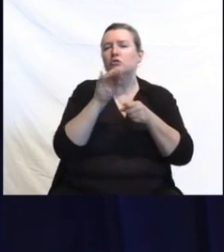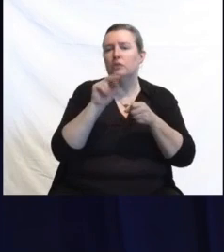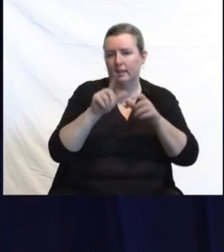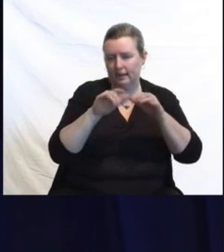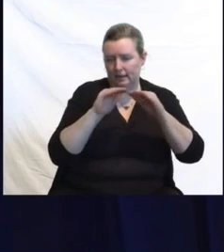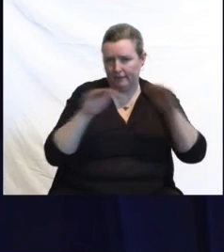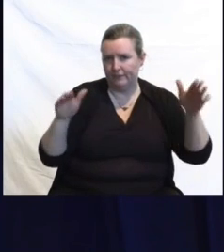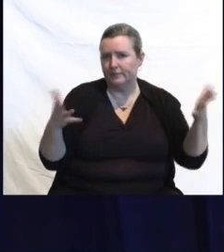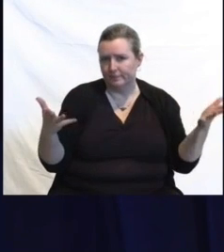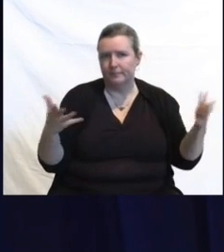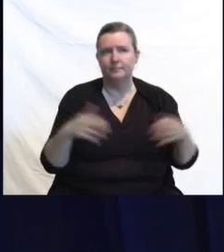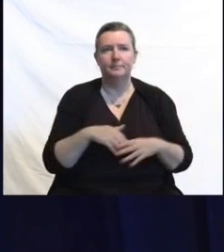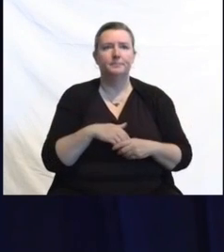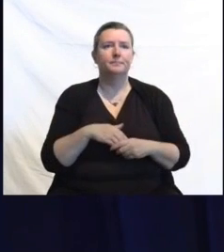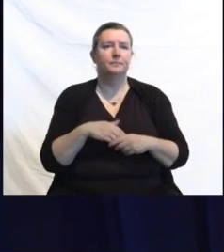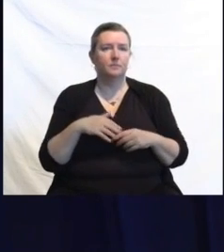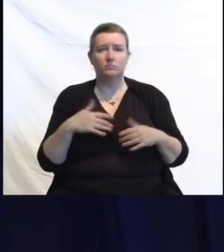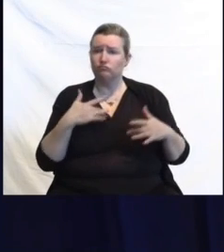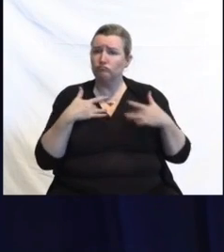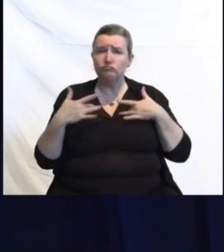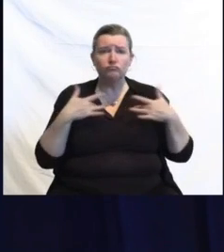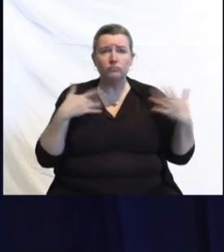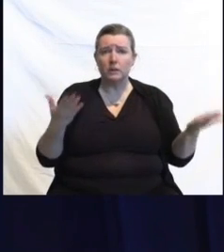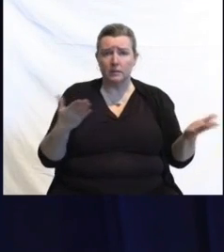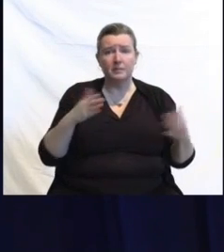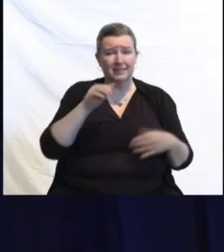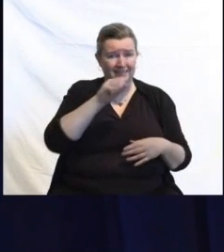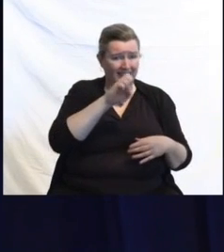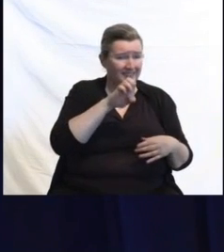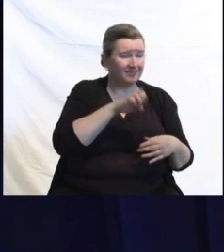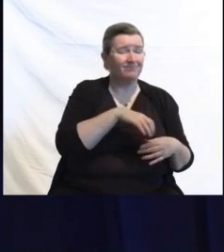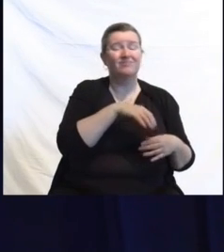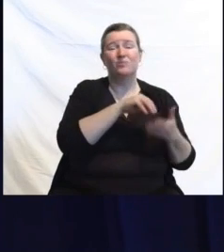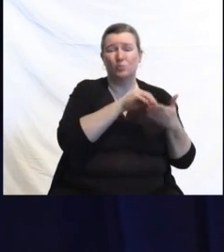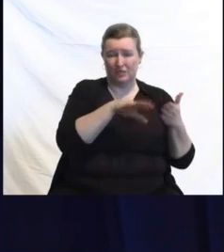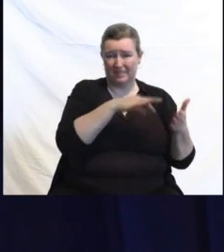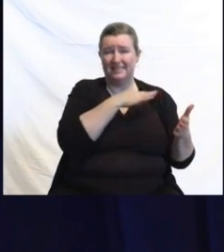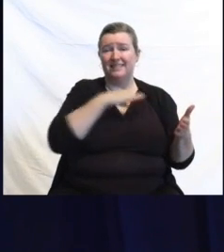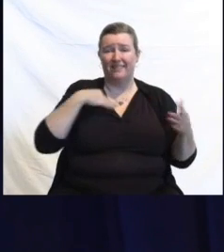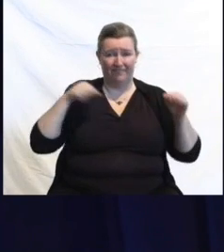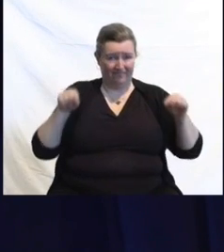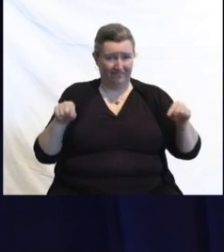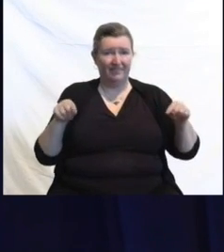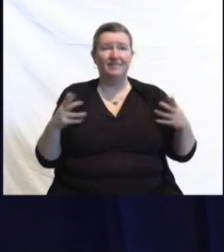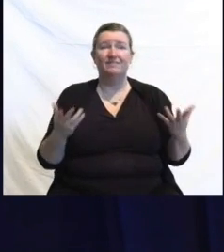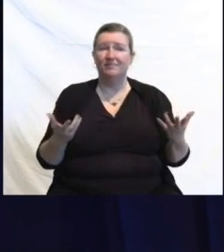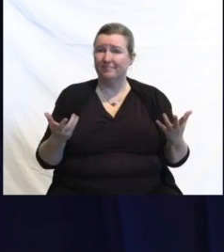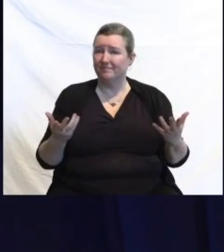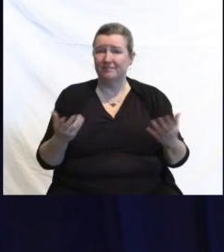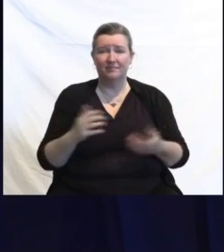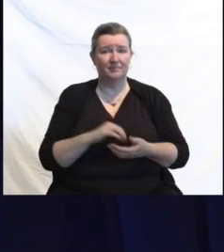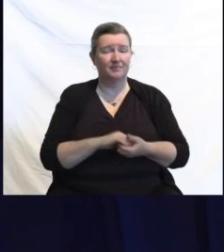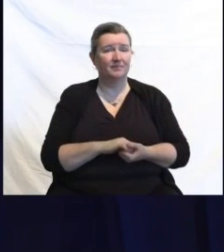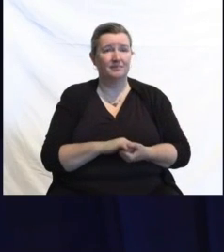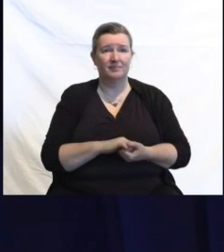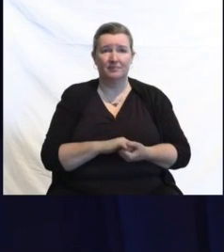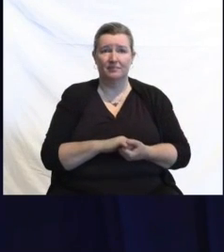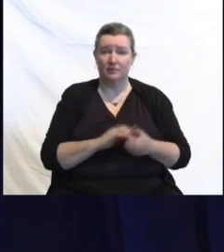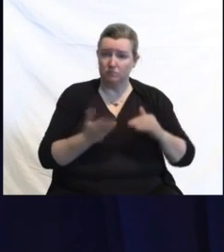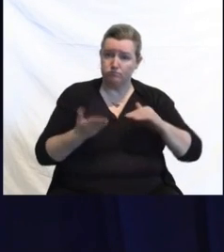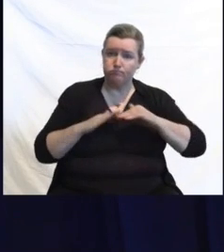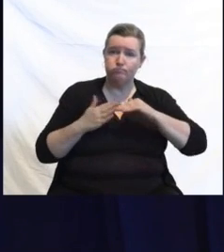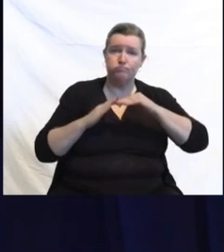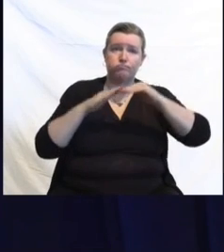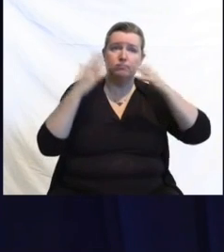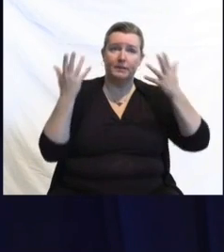concerned about cases in students and staff among the general public and among the general public increasing with gatherings